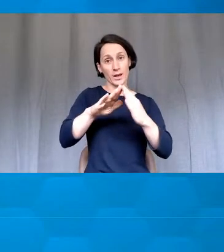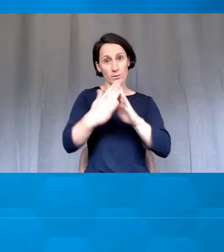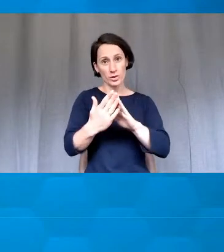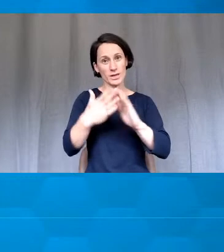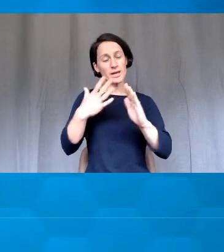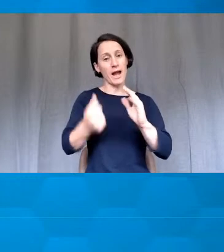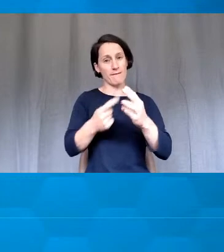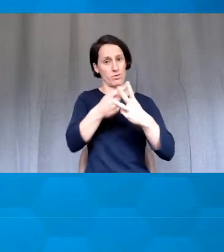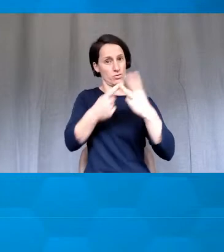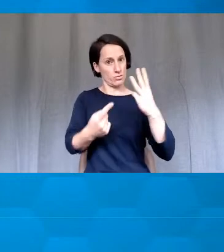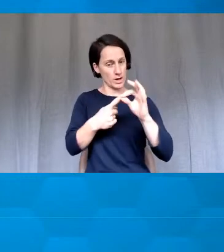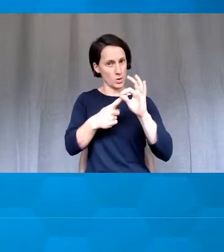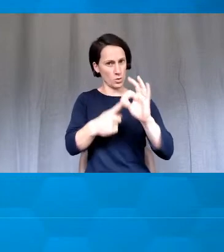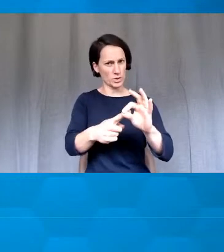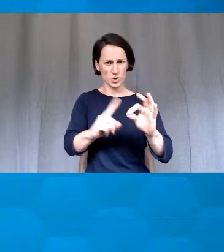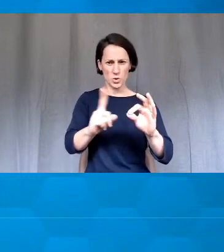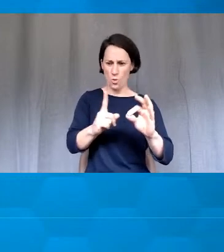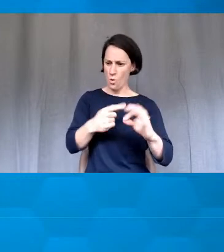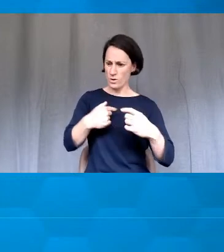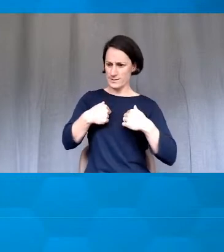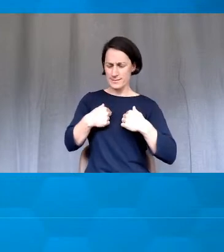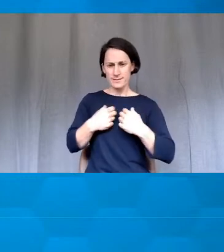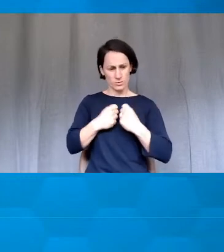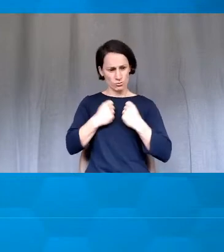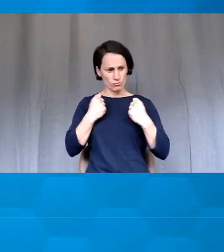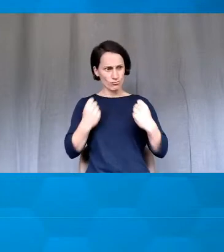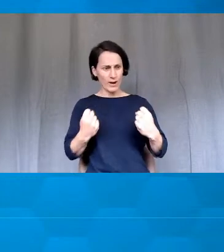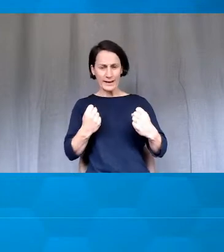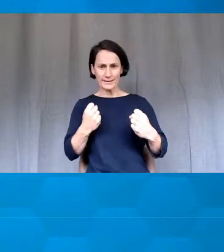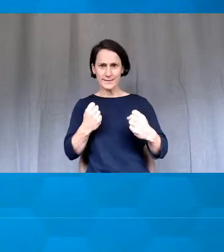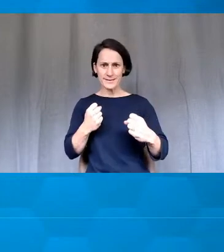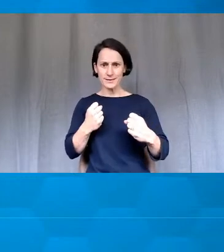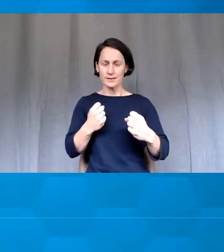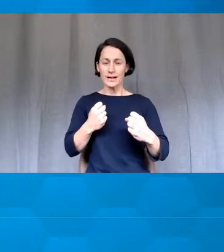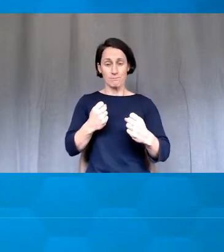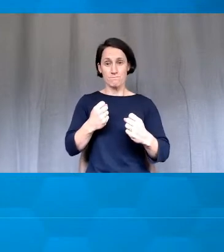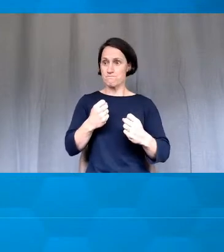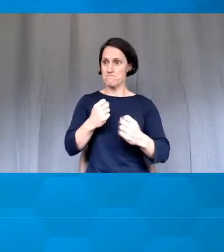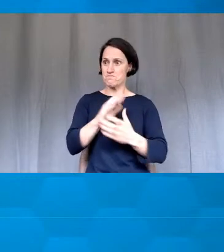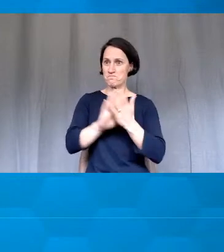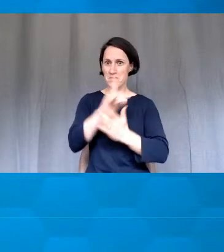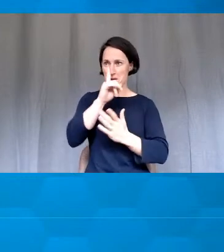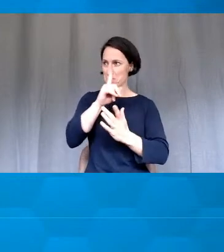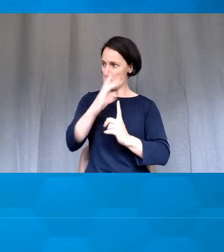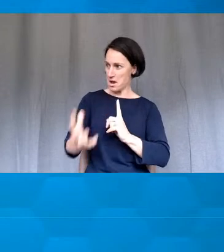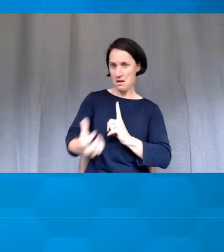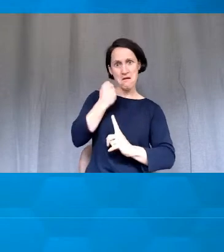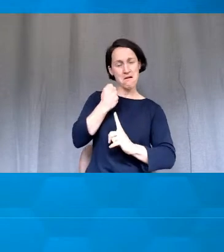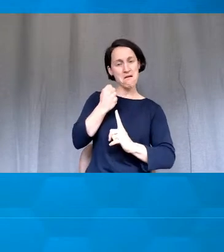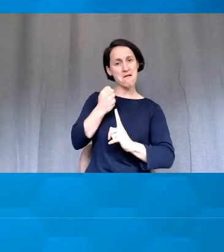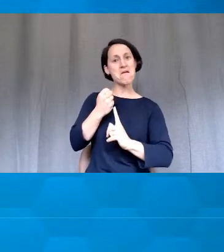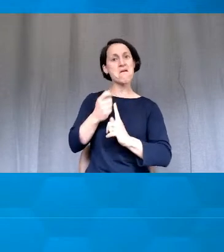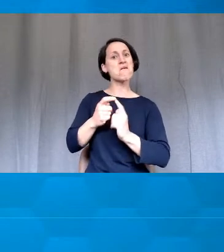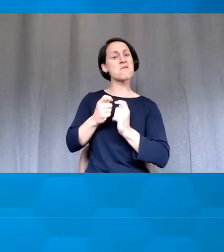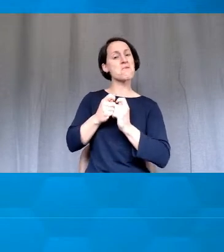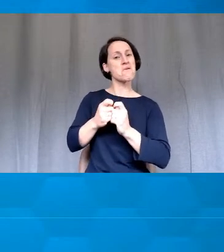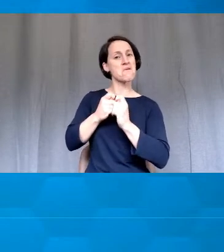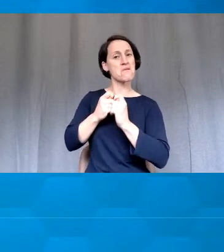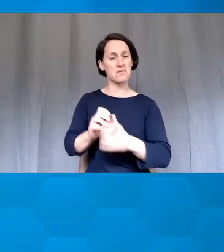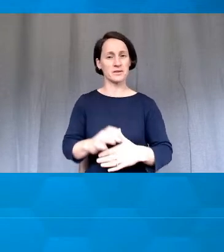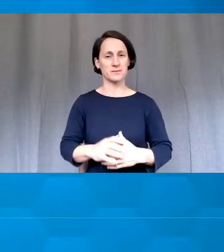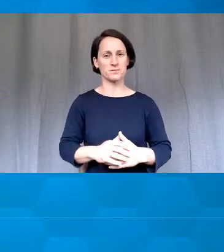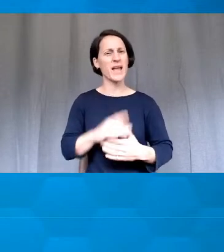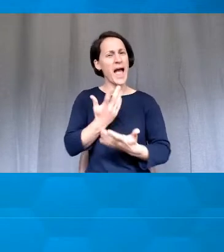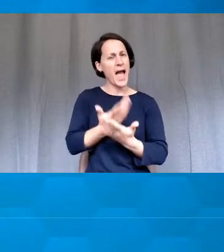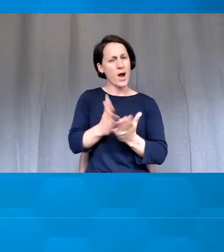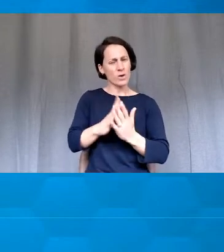here. What value adding strengths of yours were highlighted by the feedback you received? And in what context could you apply them more often or